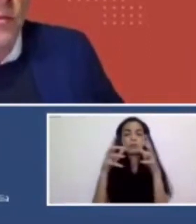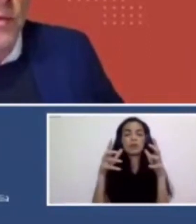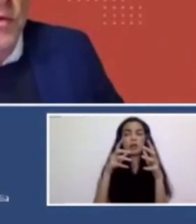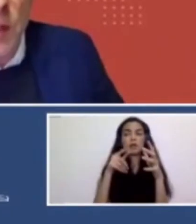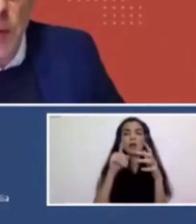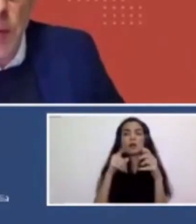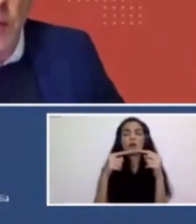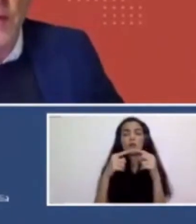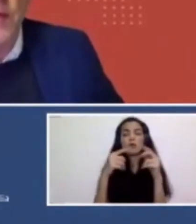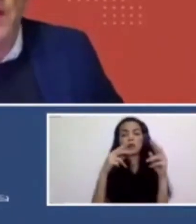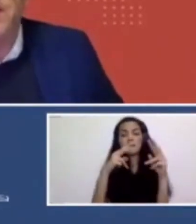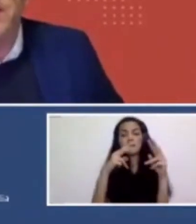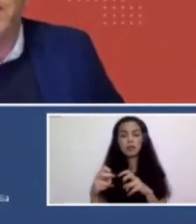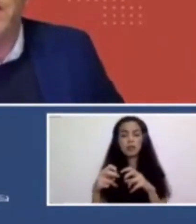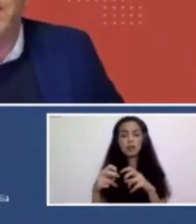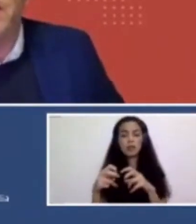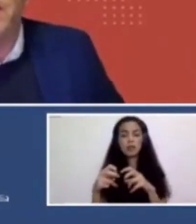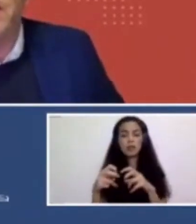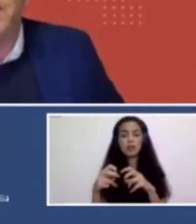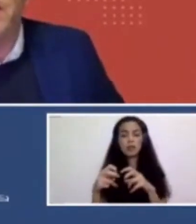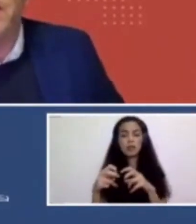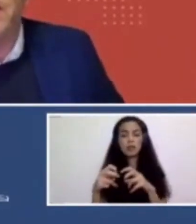on research income. I don't know if you have that Indonesia.